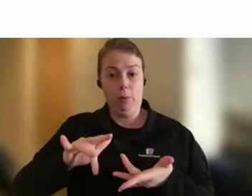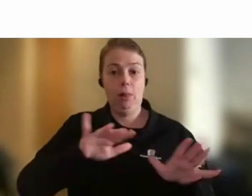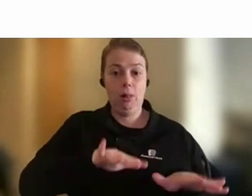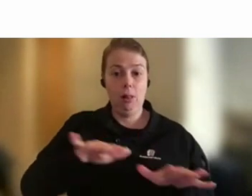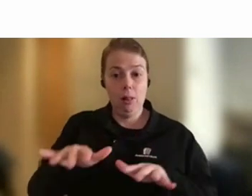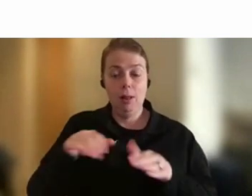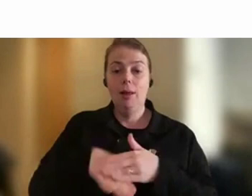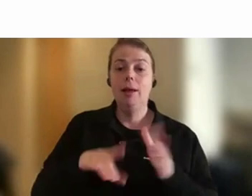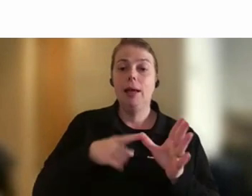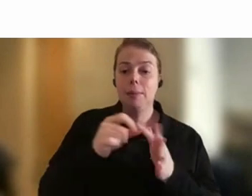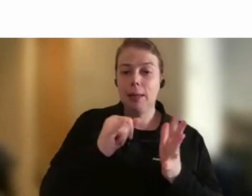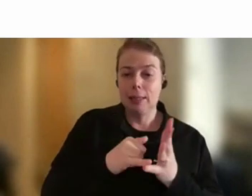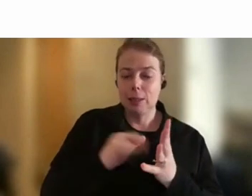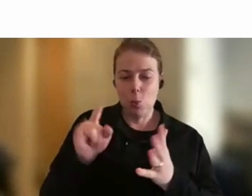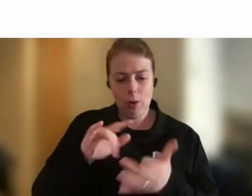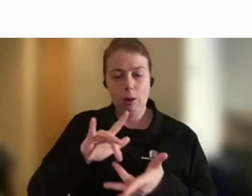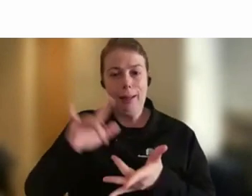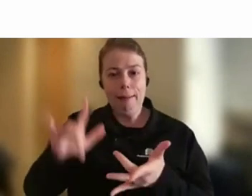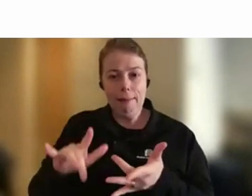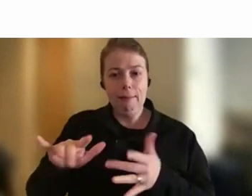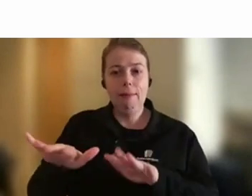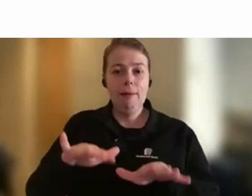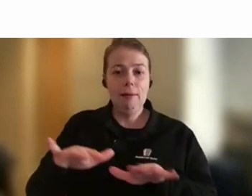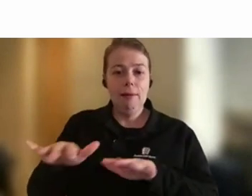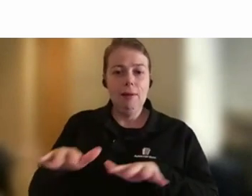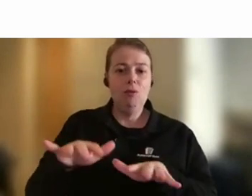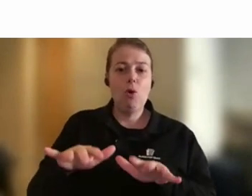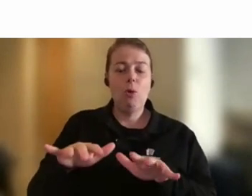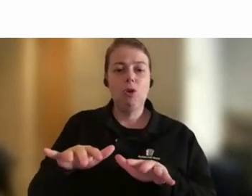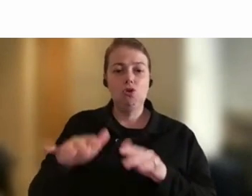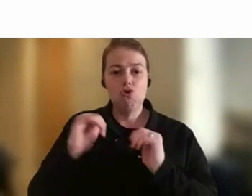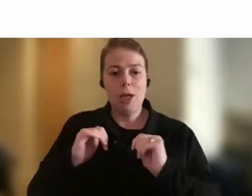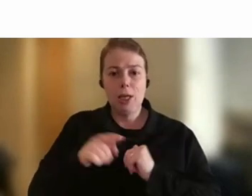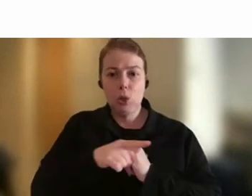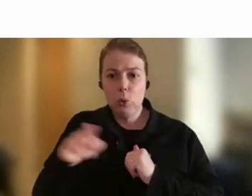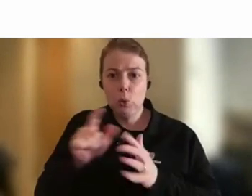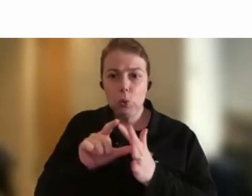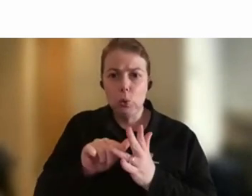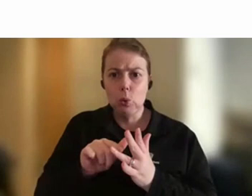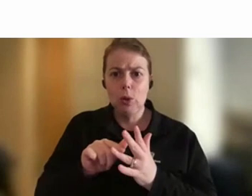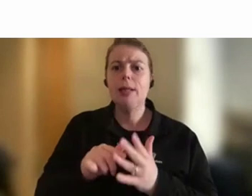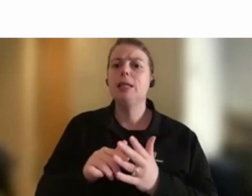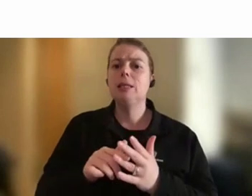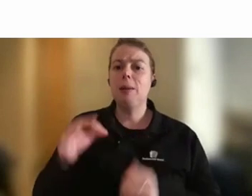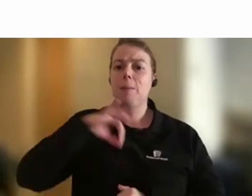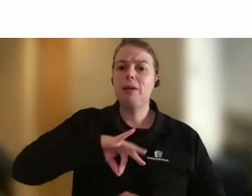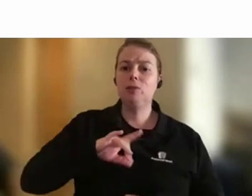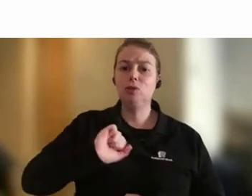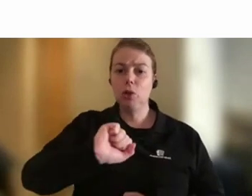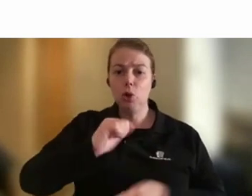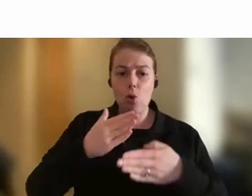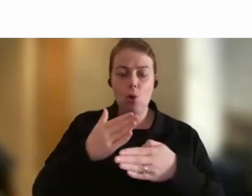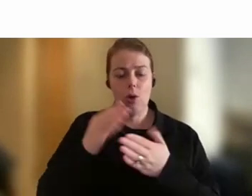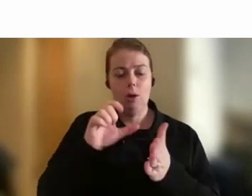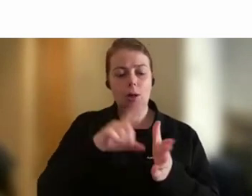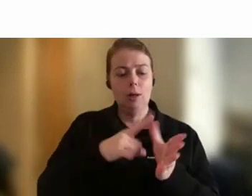of the informal training that you have done that has been useful in your career? And I'll actually address this to all three panelists so that you can share